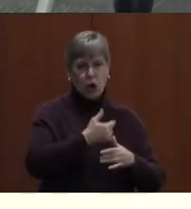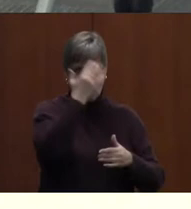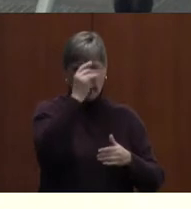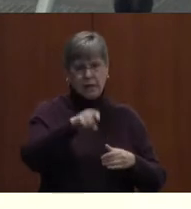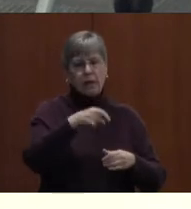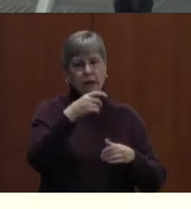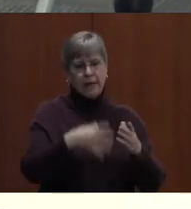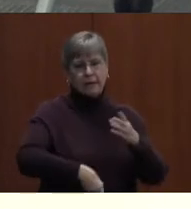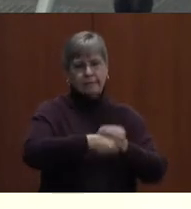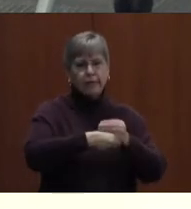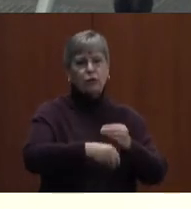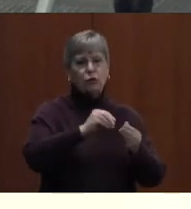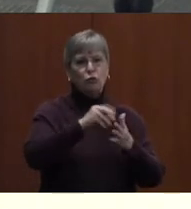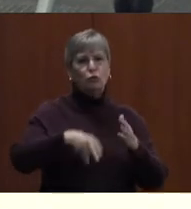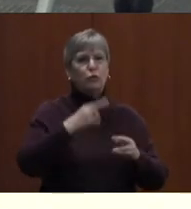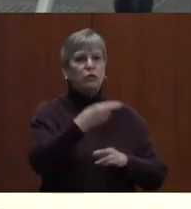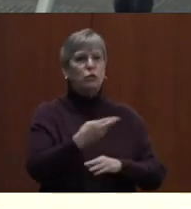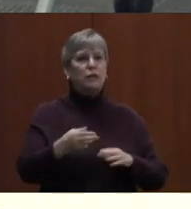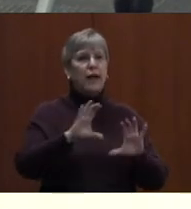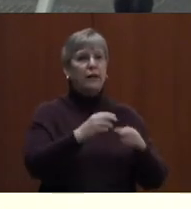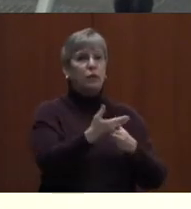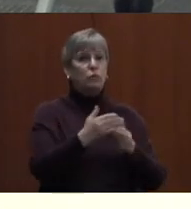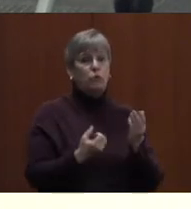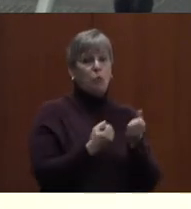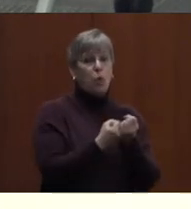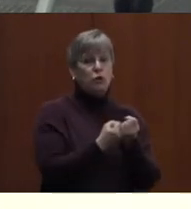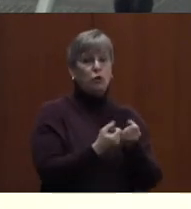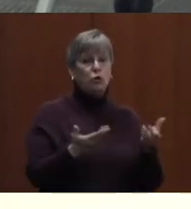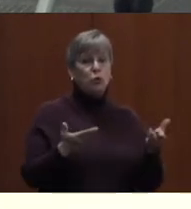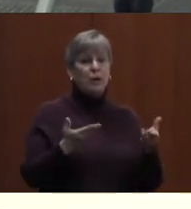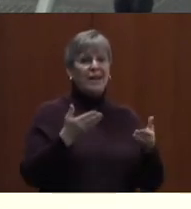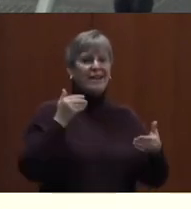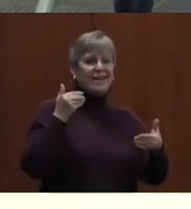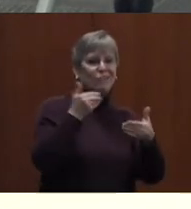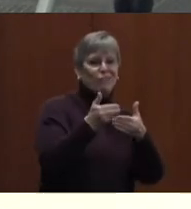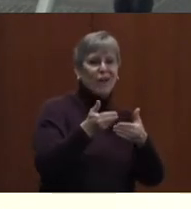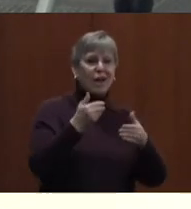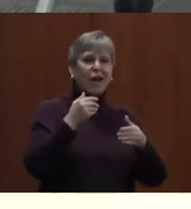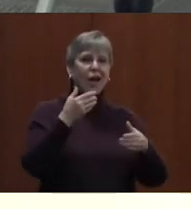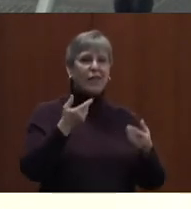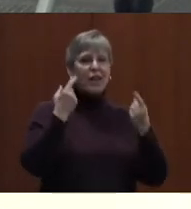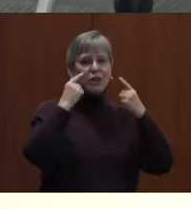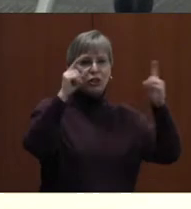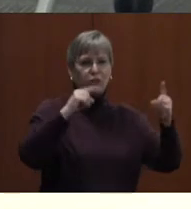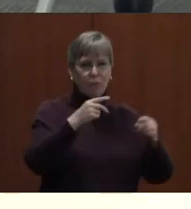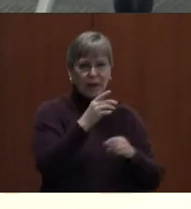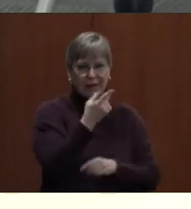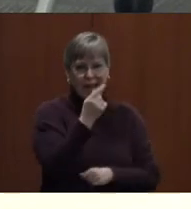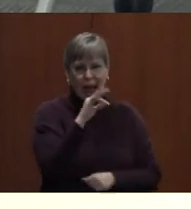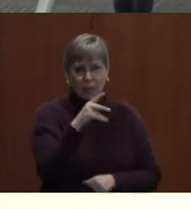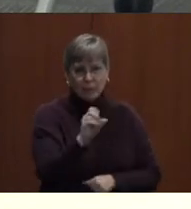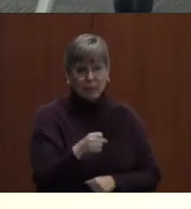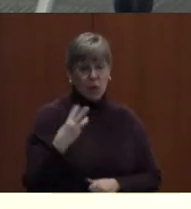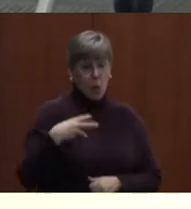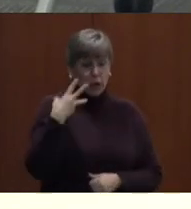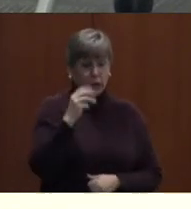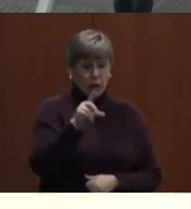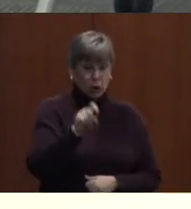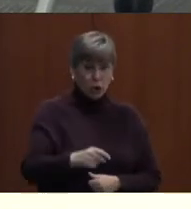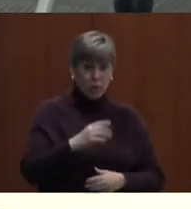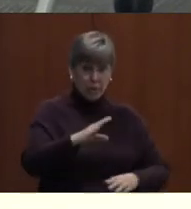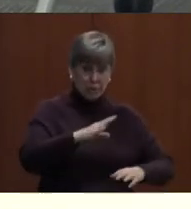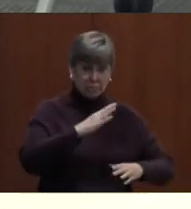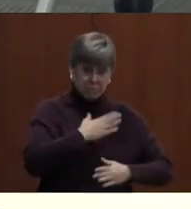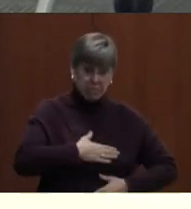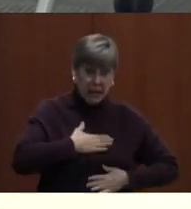resources and classroom supports to close achievement gaps. The Washington County community should be pleased to see a